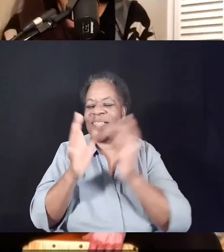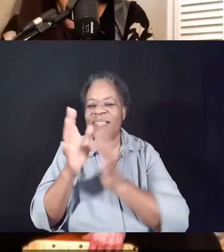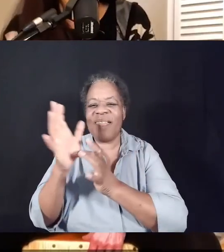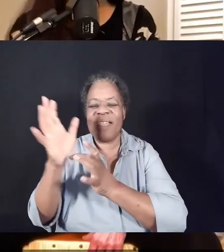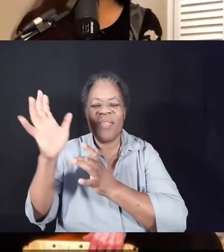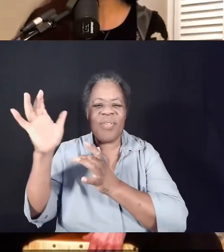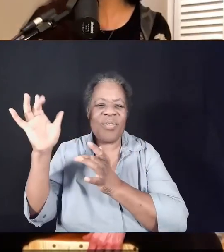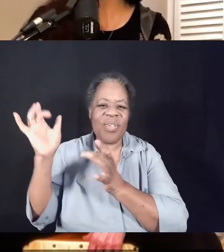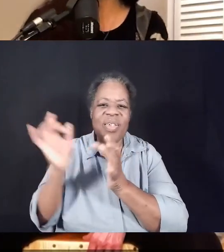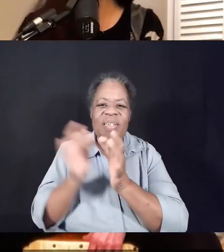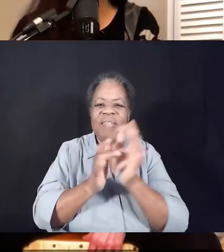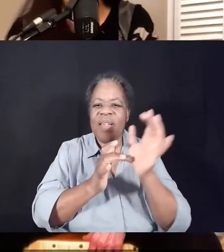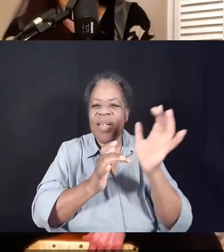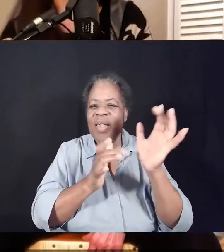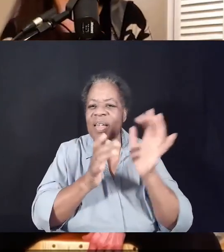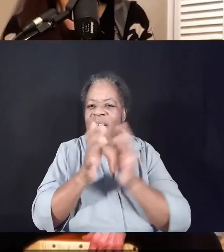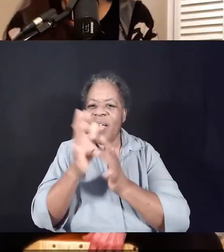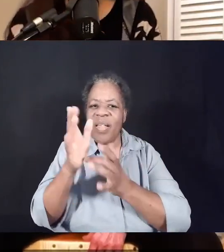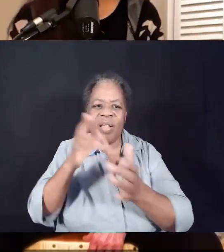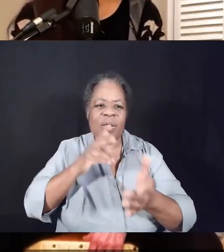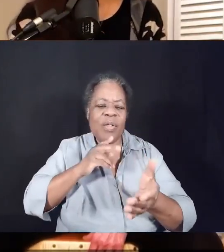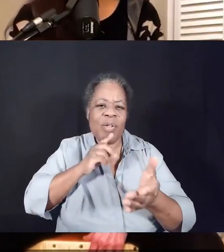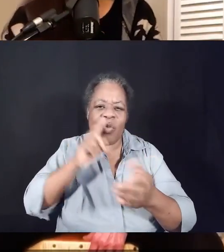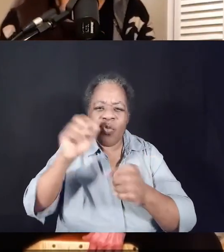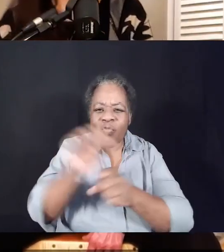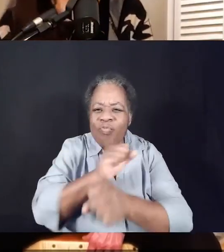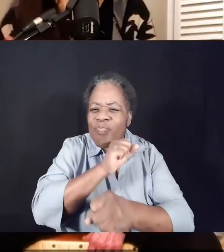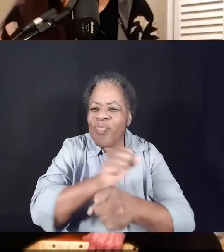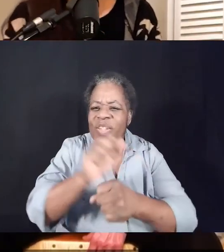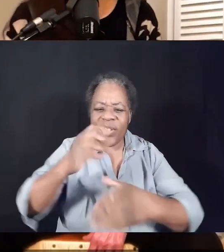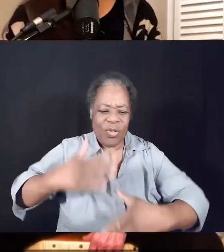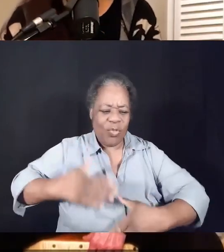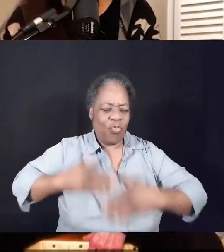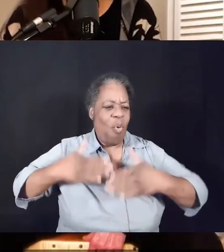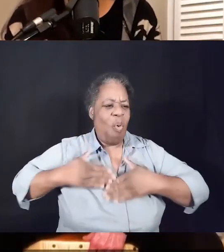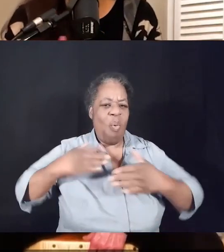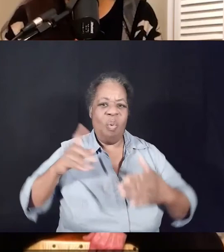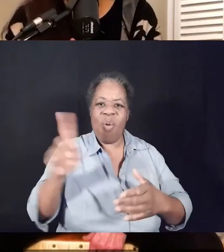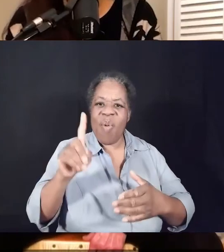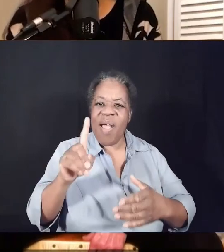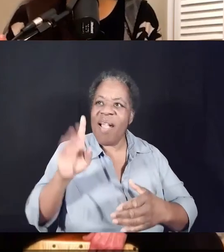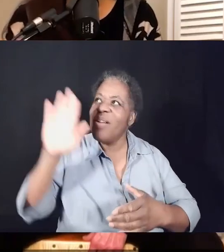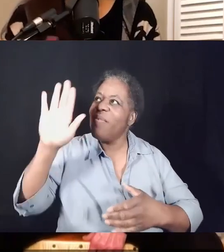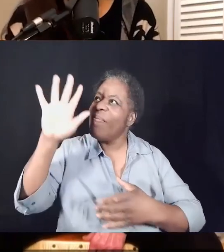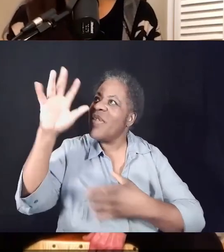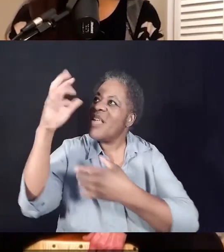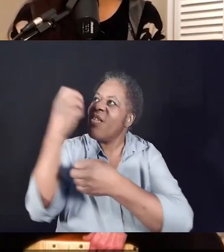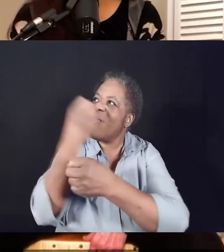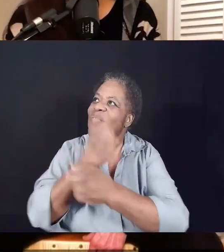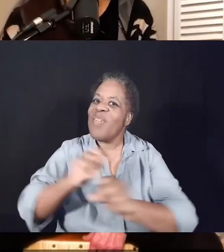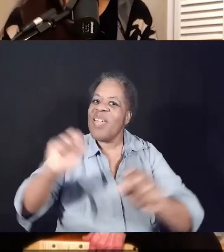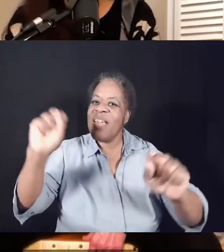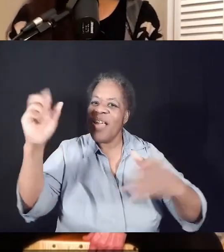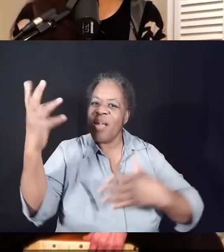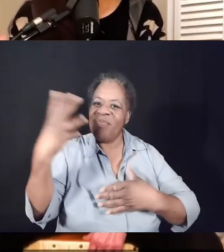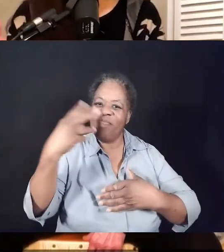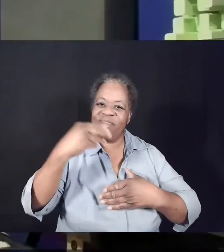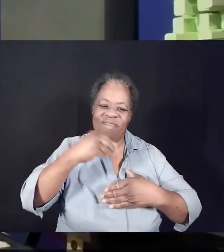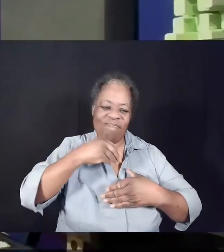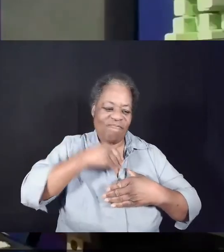There is true joy in his freedom, so open your heart and receive it.